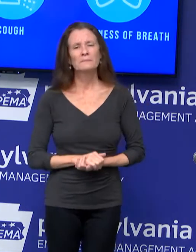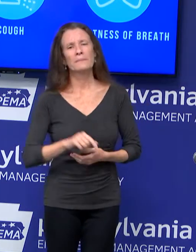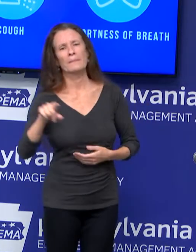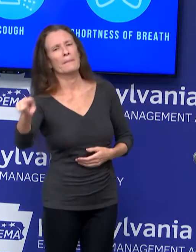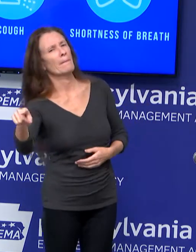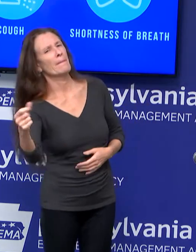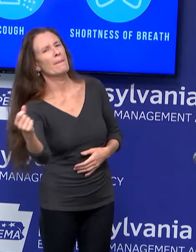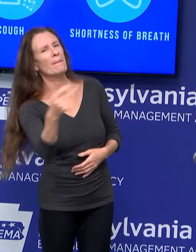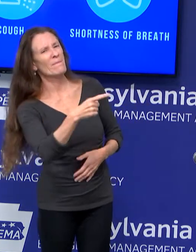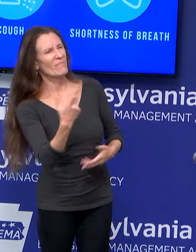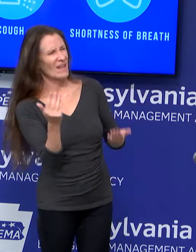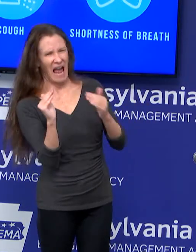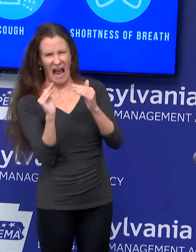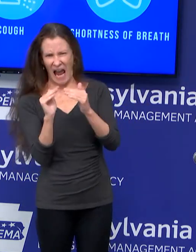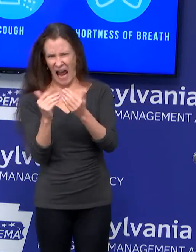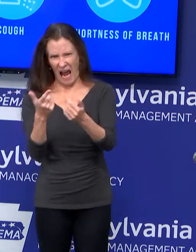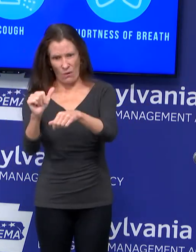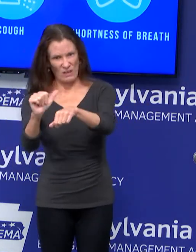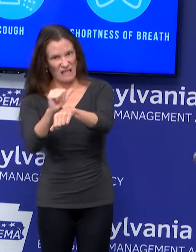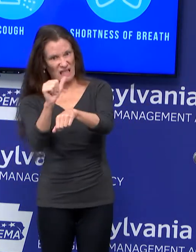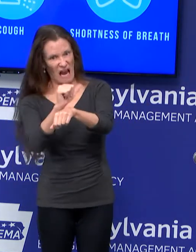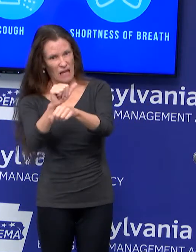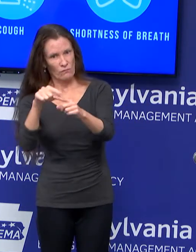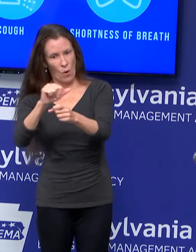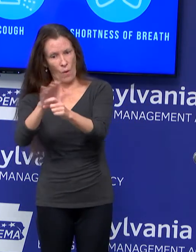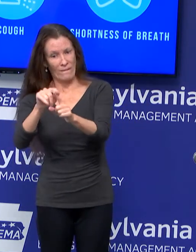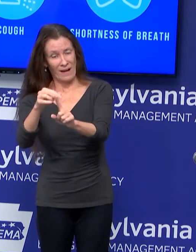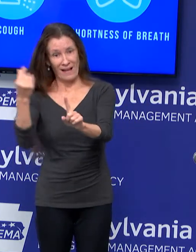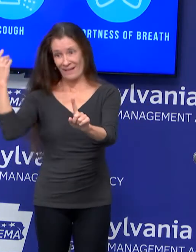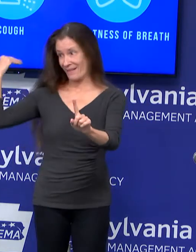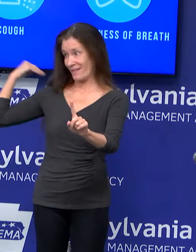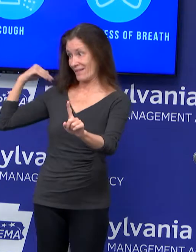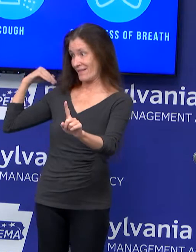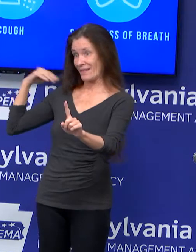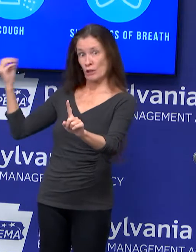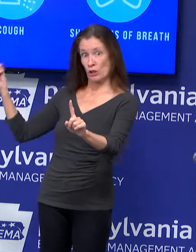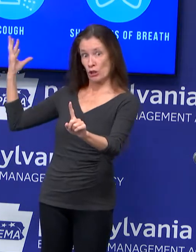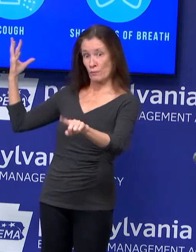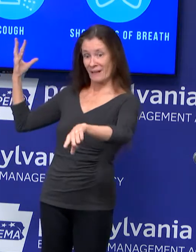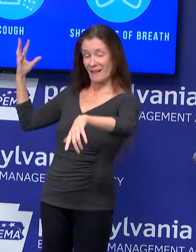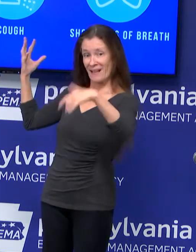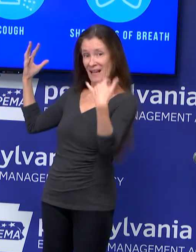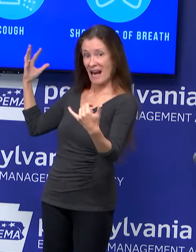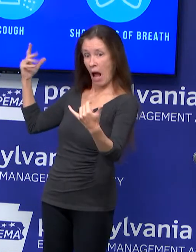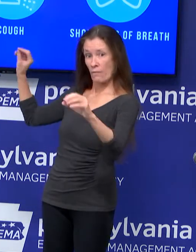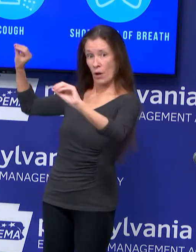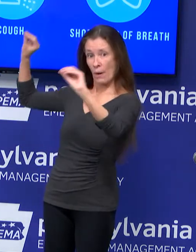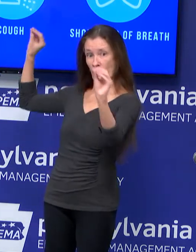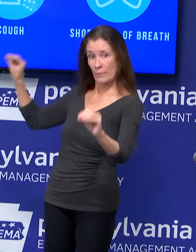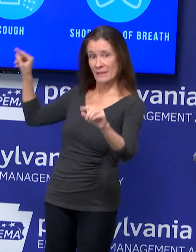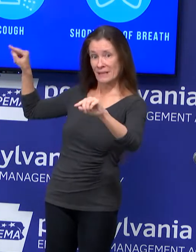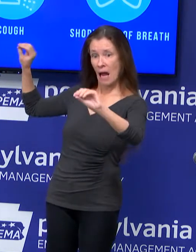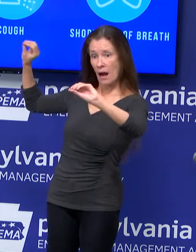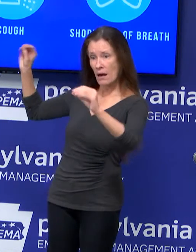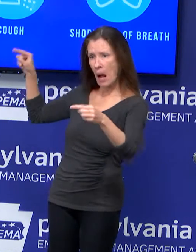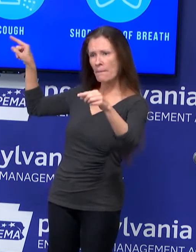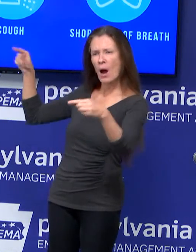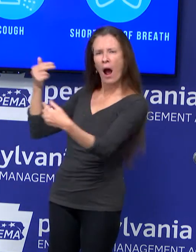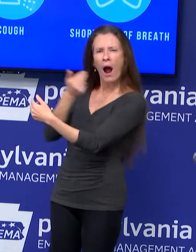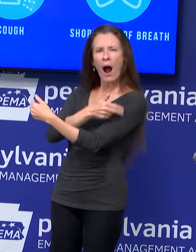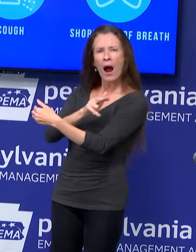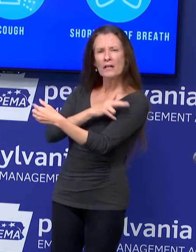hospitalizations compared to what they were in the spring, people look at it and see that they're lower than what they were, especially the death rate.